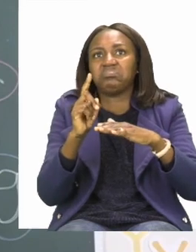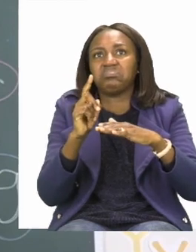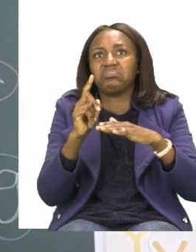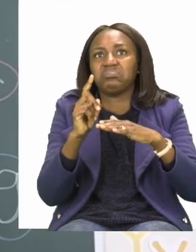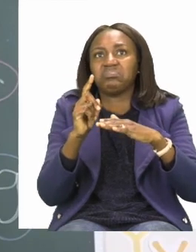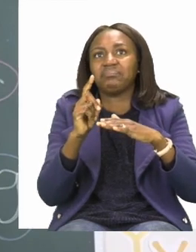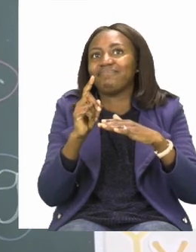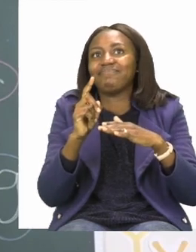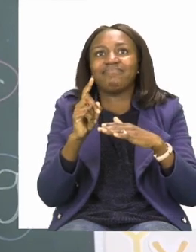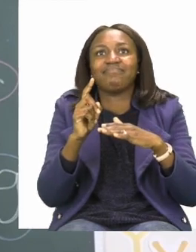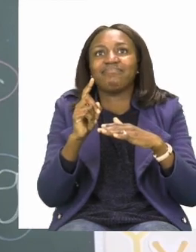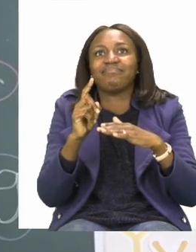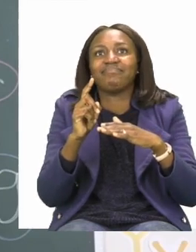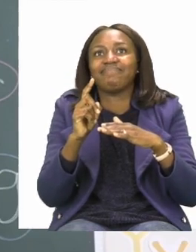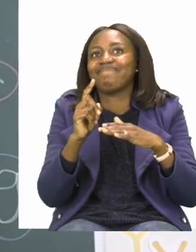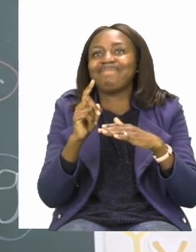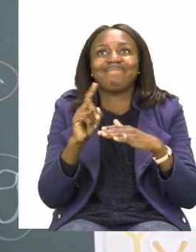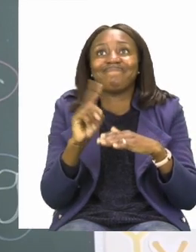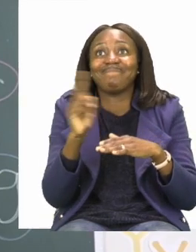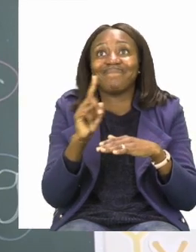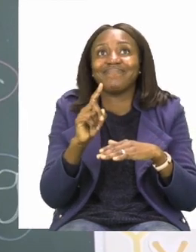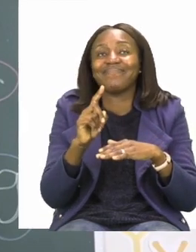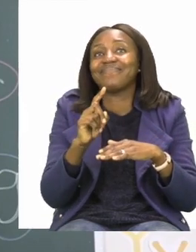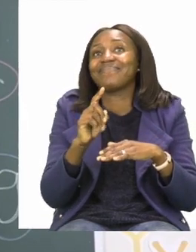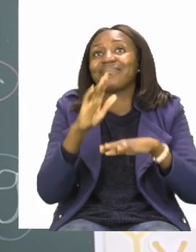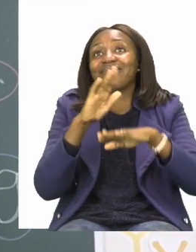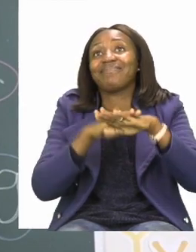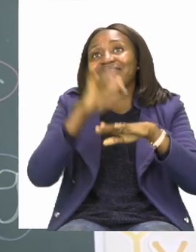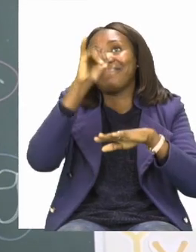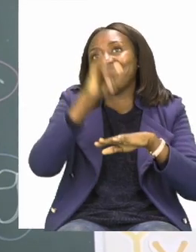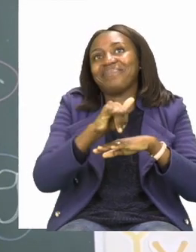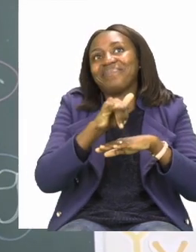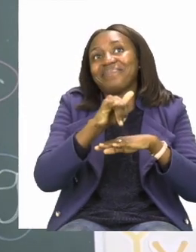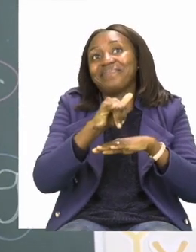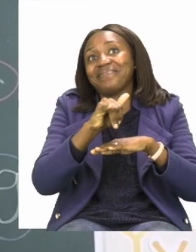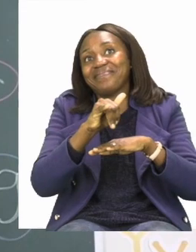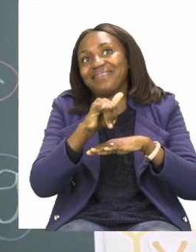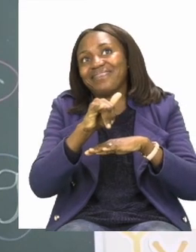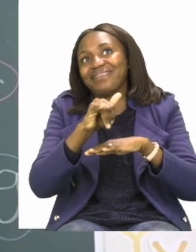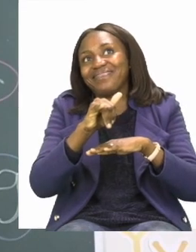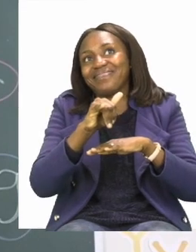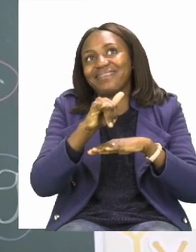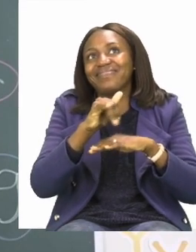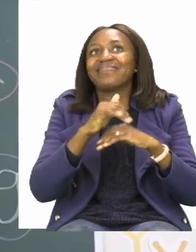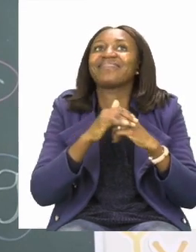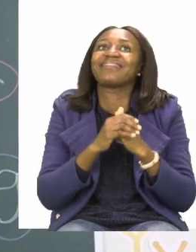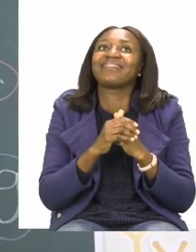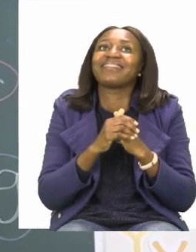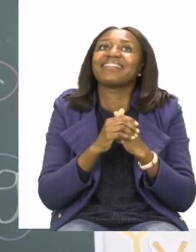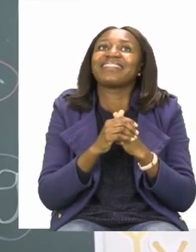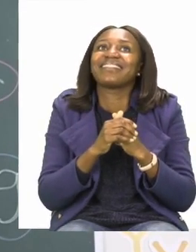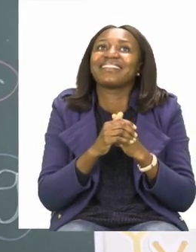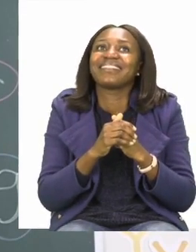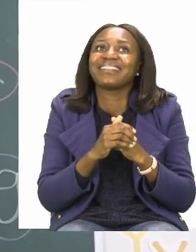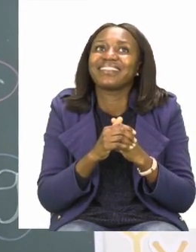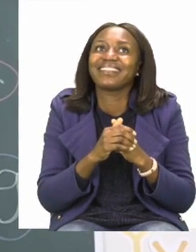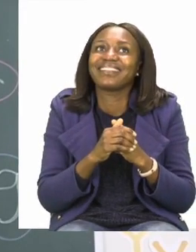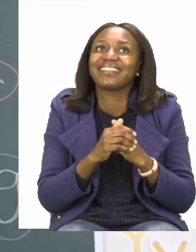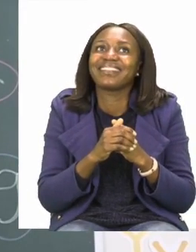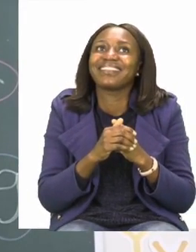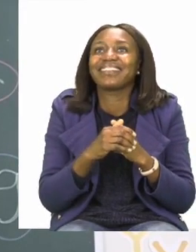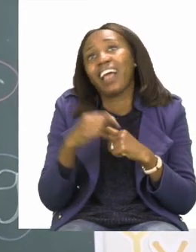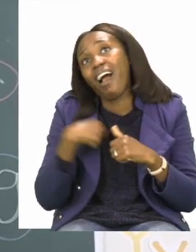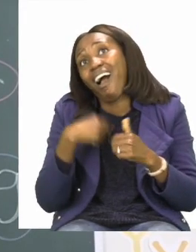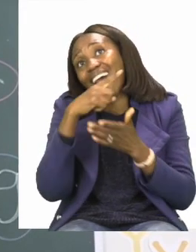my finger up, it changes. So, that means it is floating. Oh,